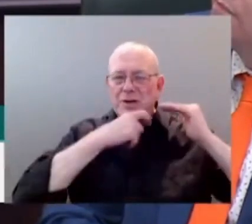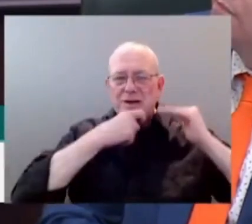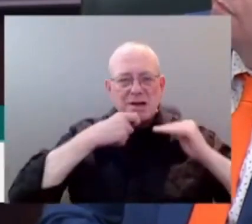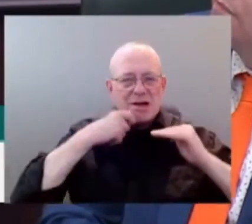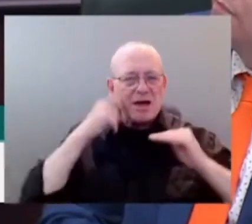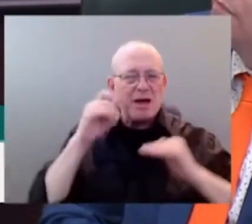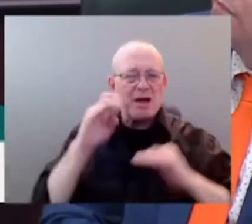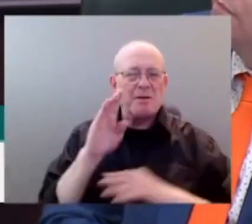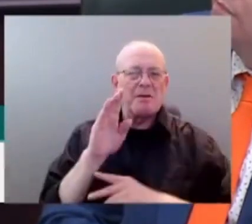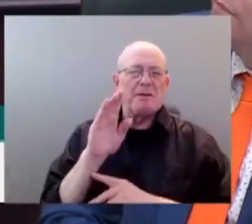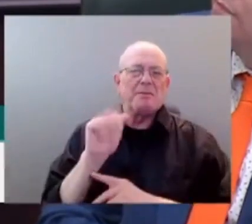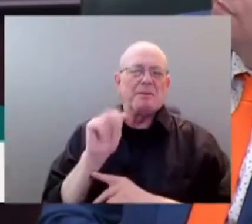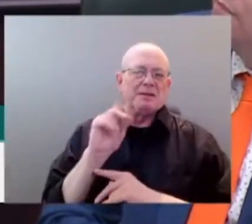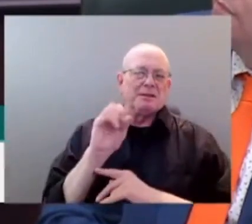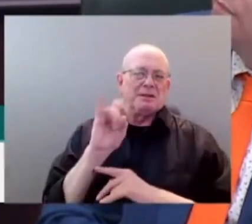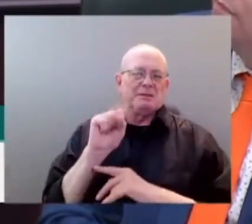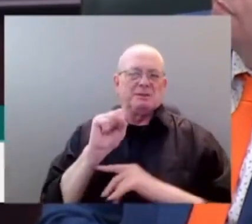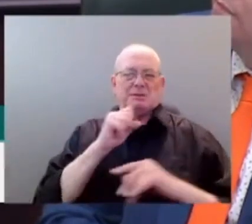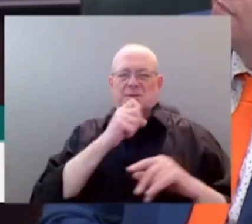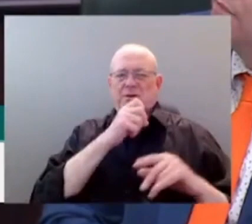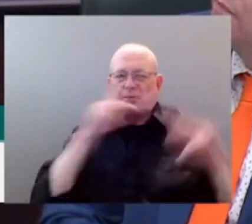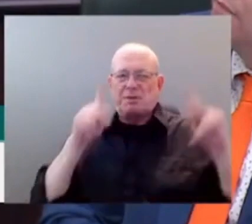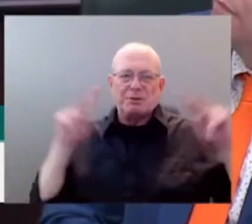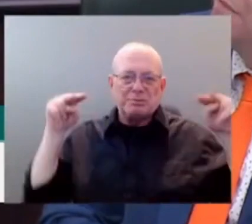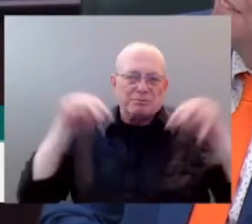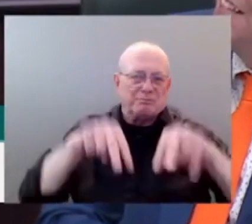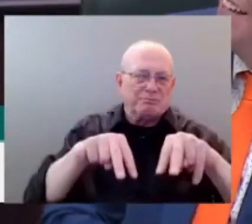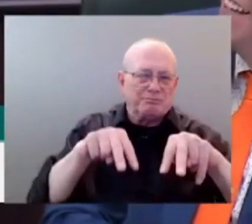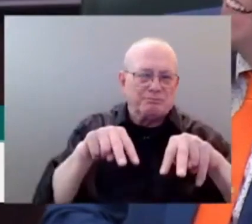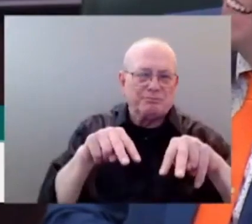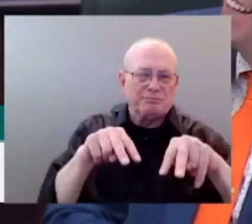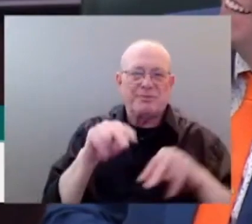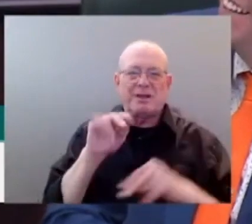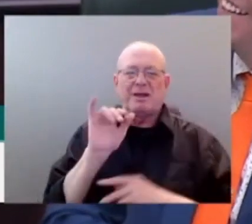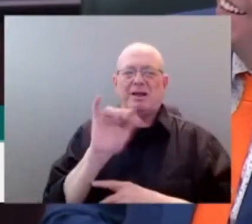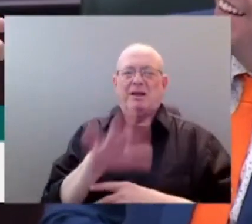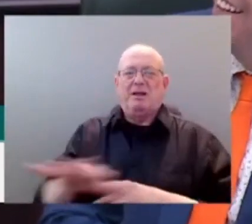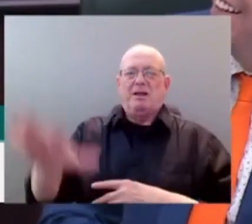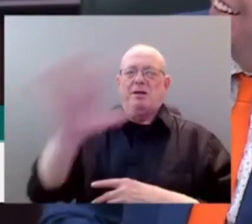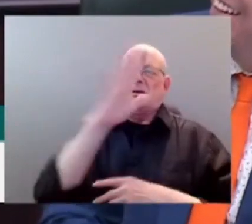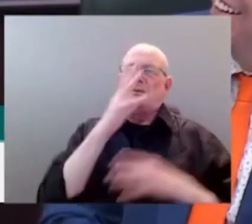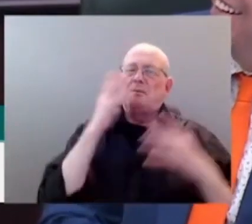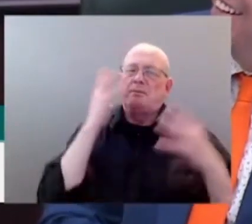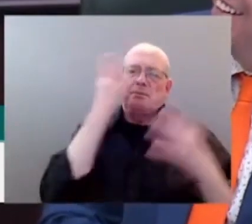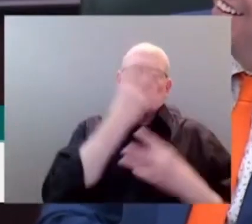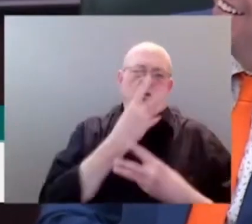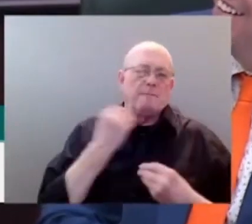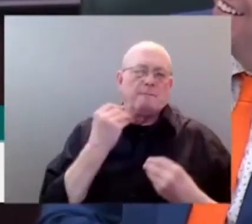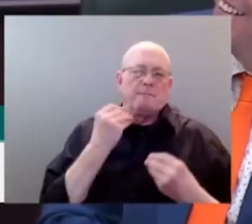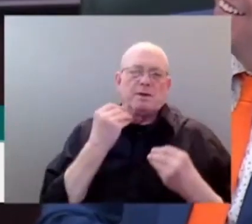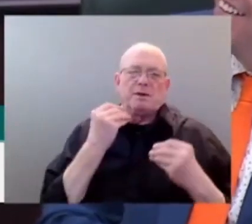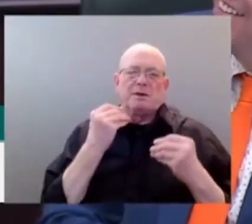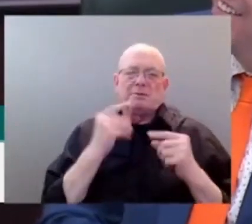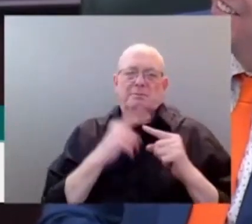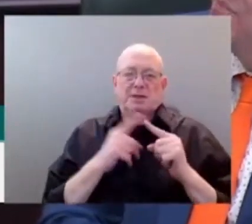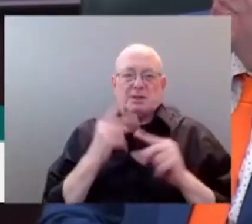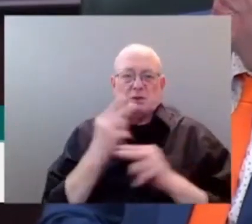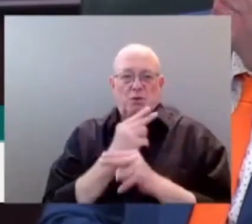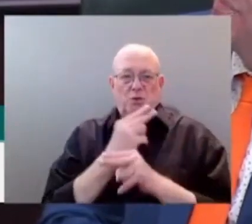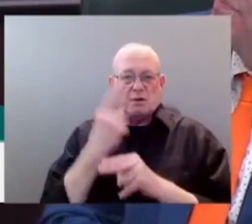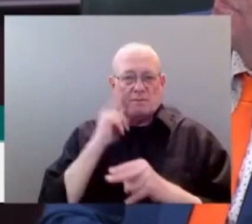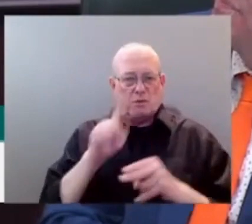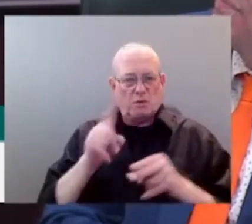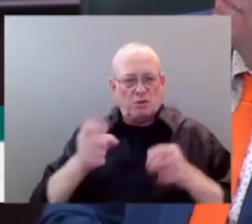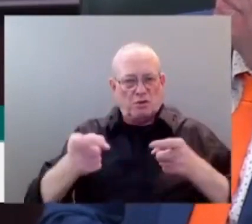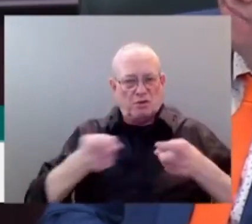may sound fluffy, Mr. Speaker, but so is using pristine viewscapes as a regulatory mechanism. Why does the minister keep telling us the only viewscape worth